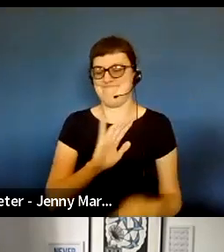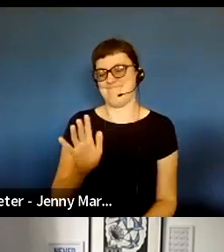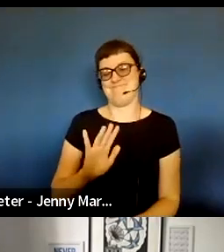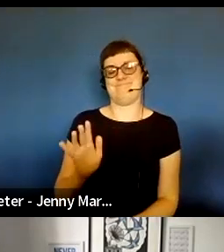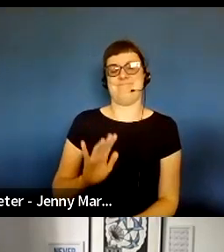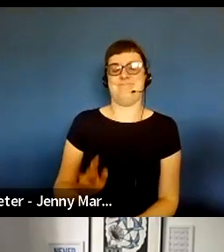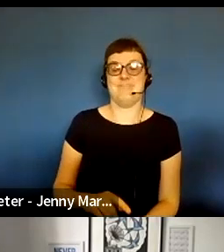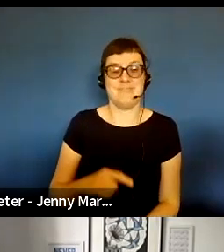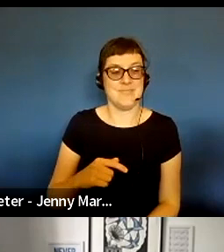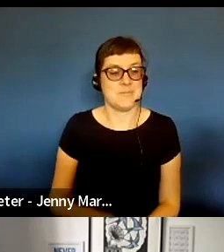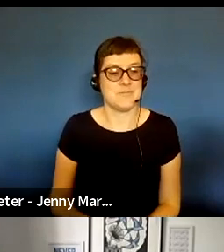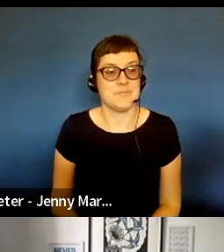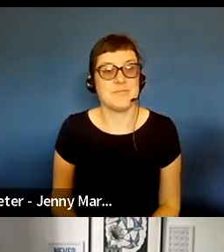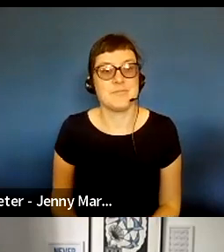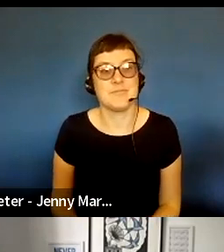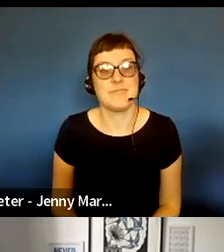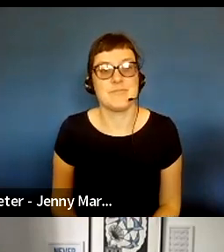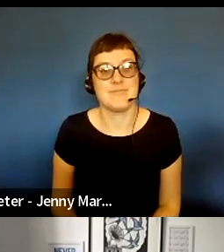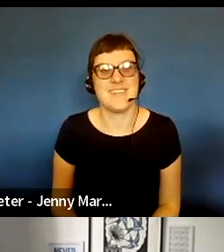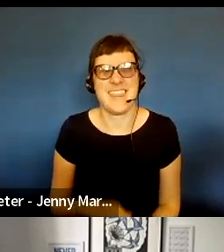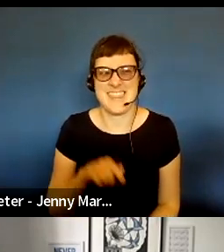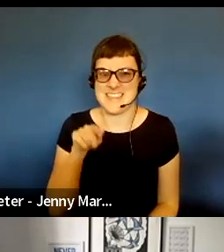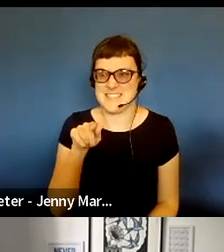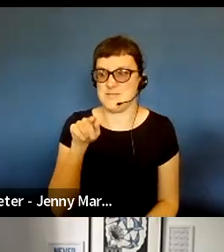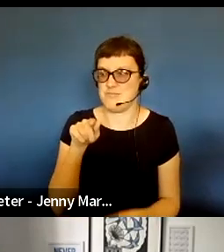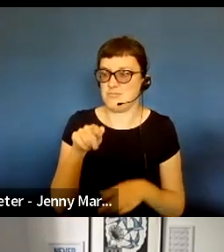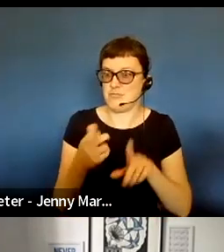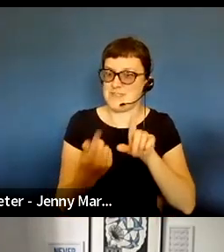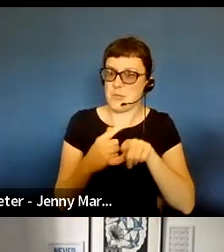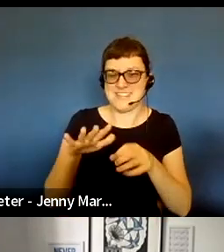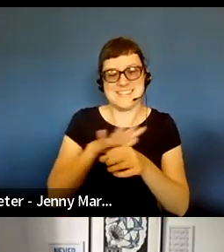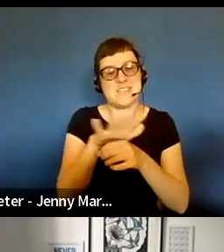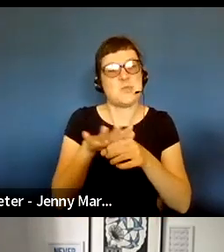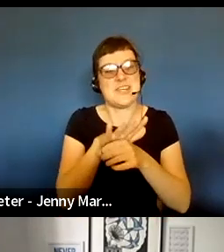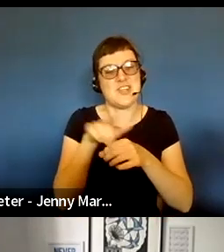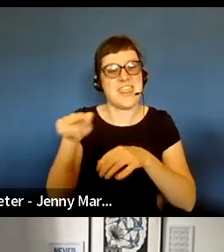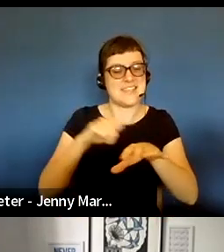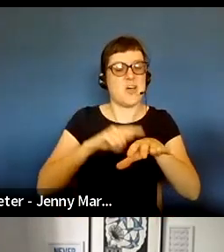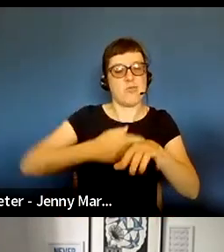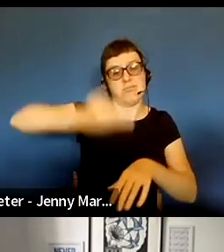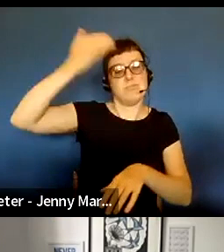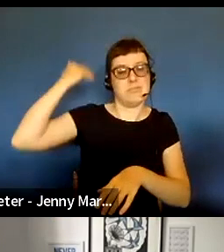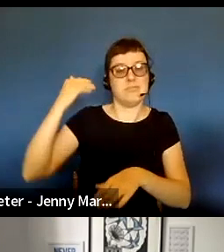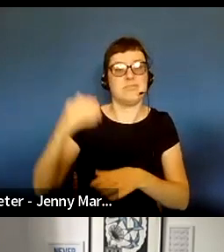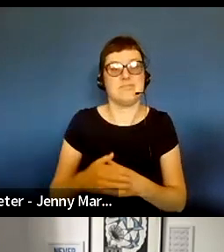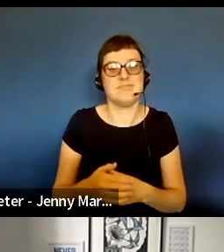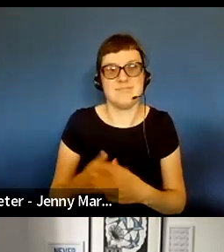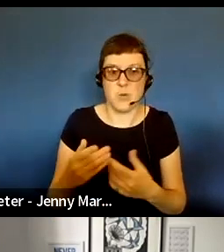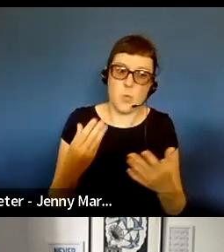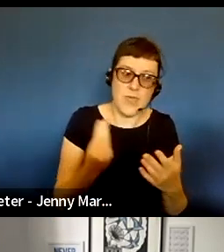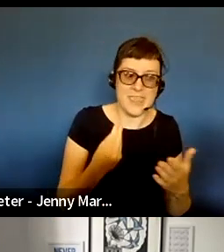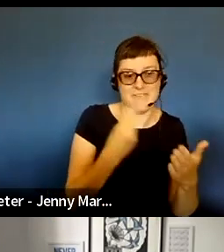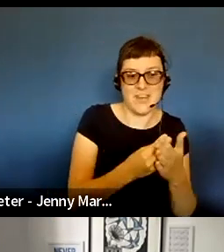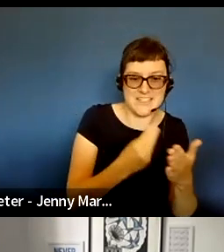saw this, as I said earlier, this was kind of a response to what was happening at that time, financial wise,